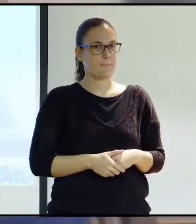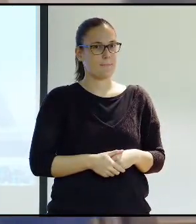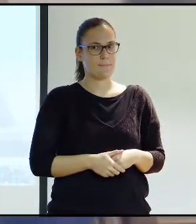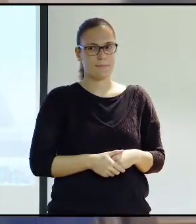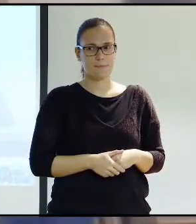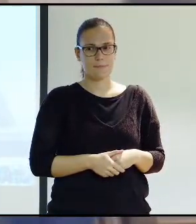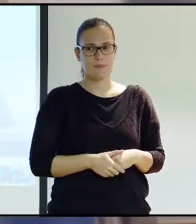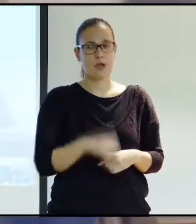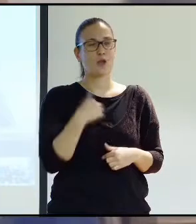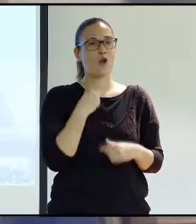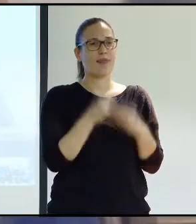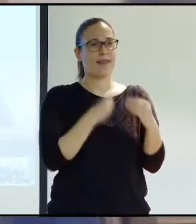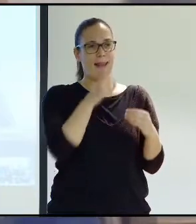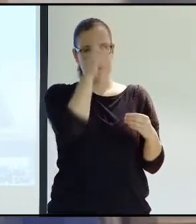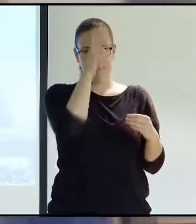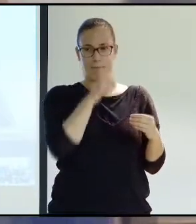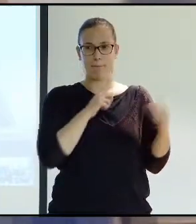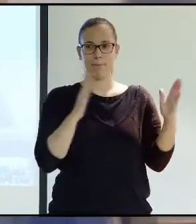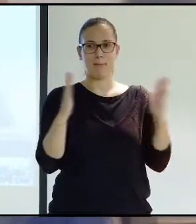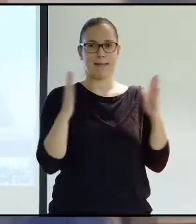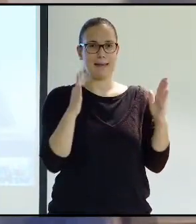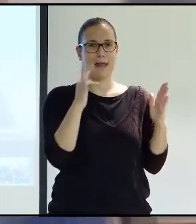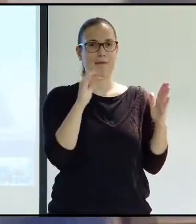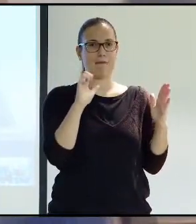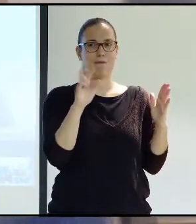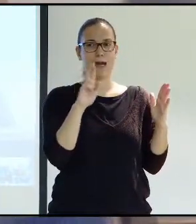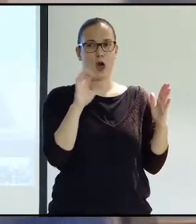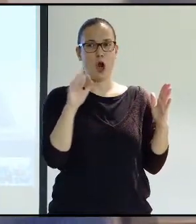But you didn't say that I did my military service in Ferrol.